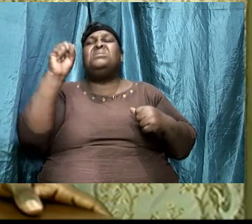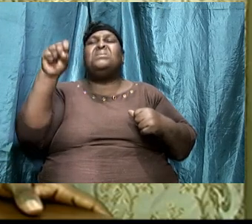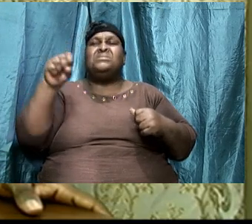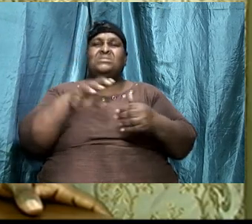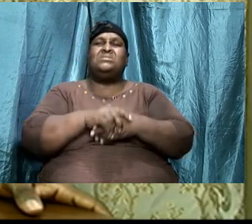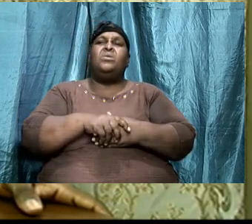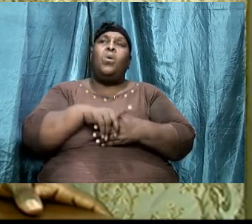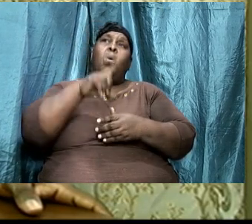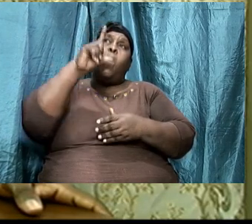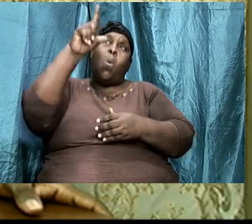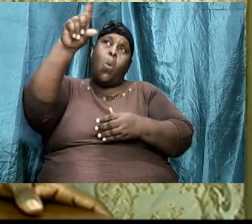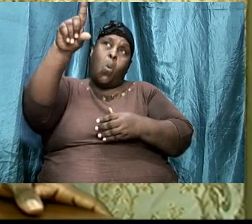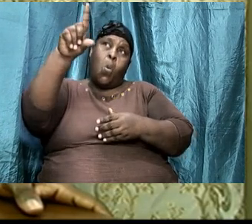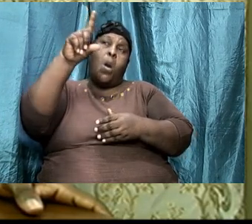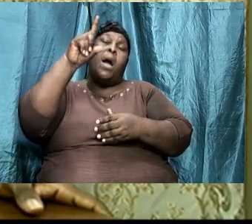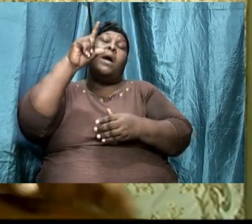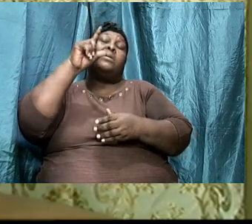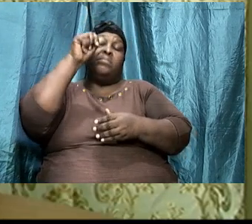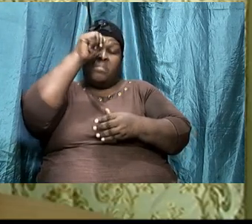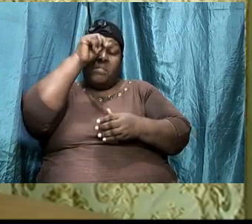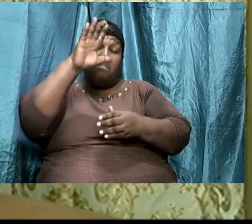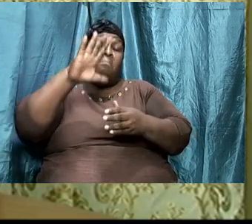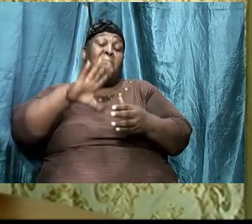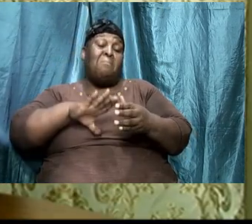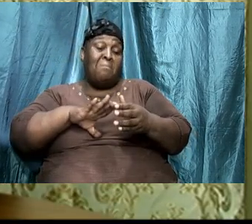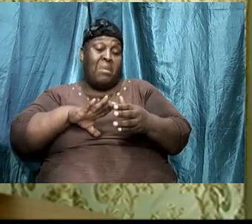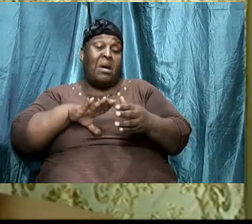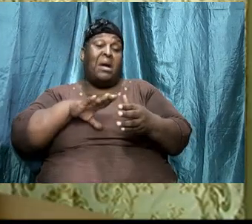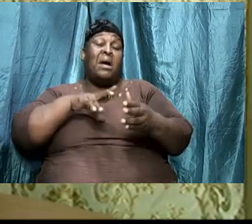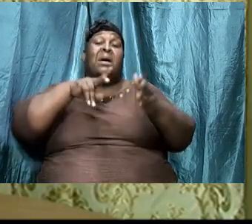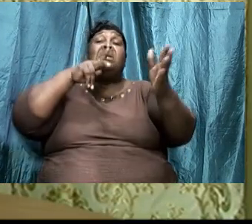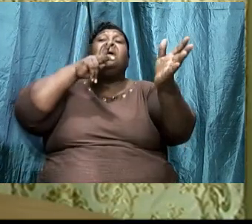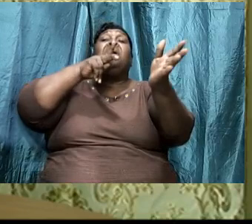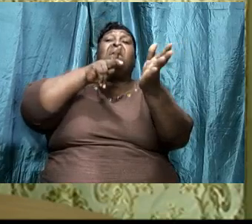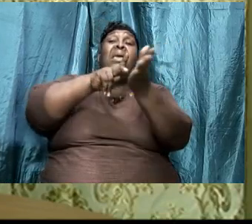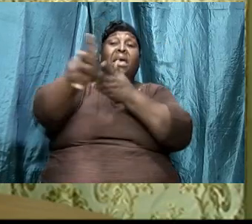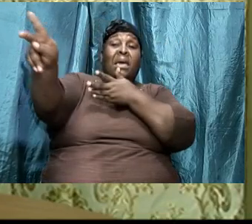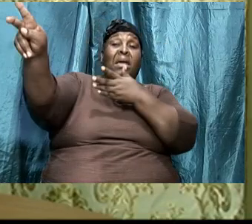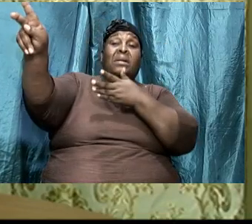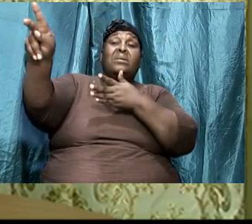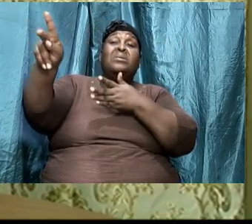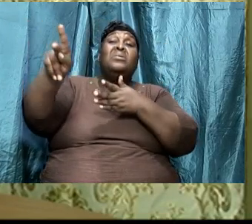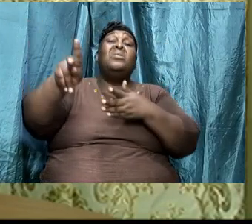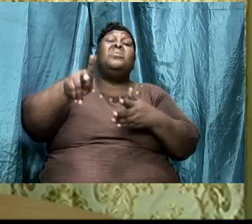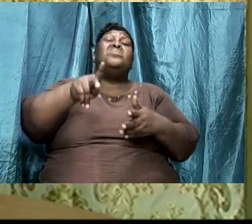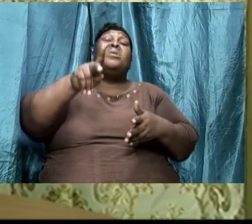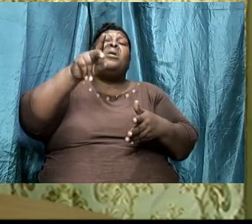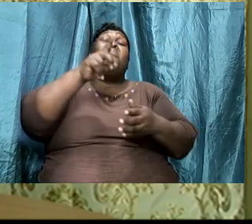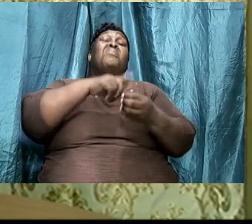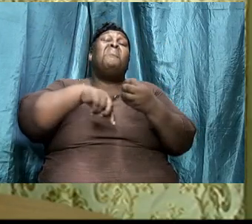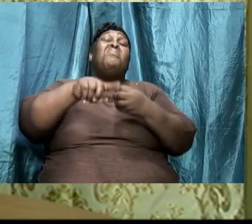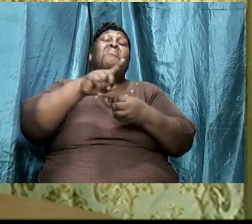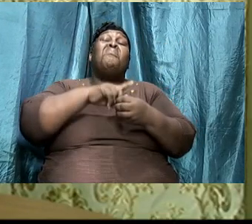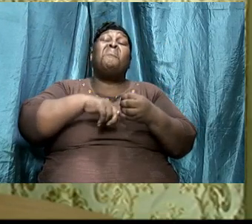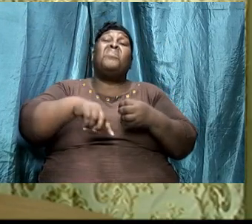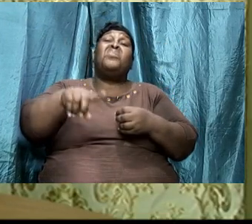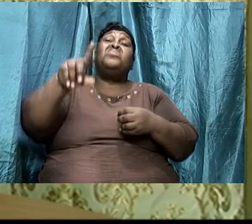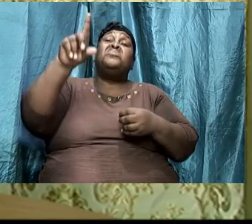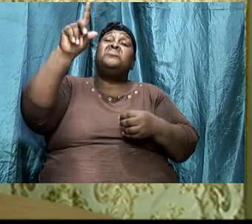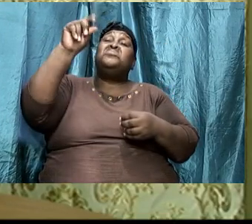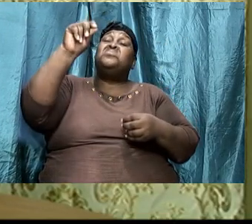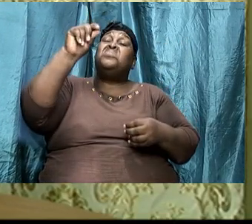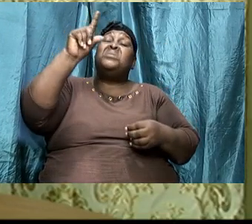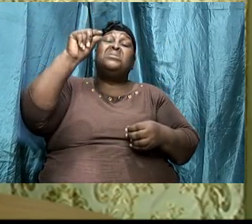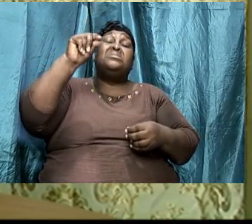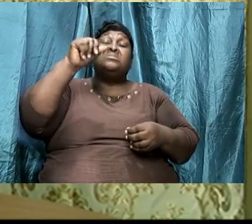clean up the twenty of them and the armor behind him and just make sure they finish off everybody because one man decided